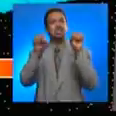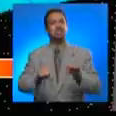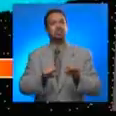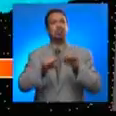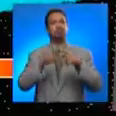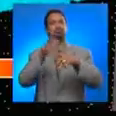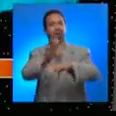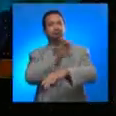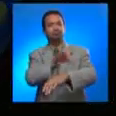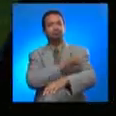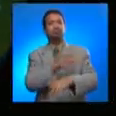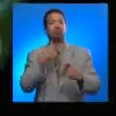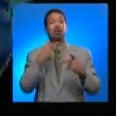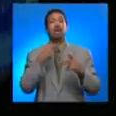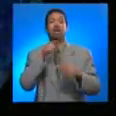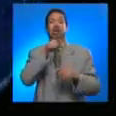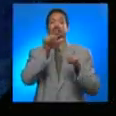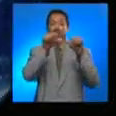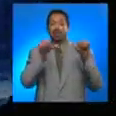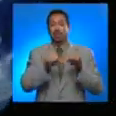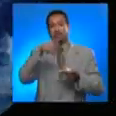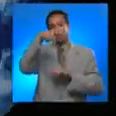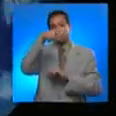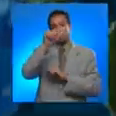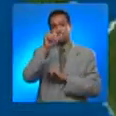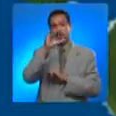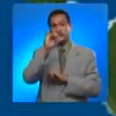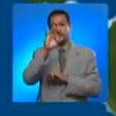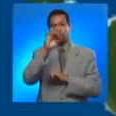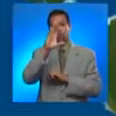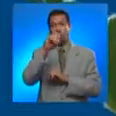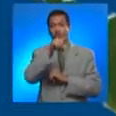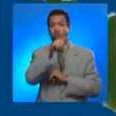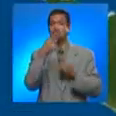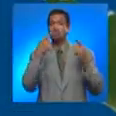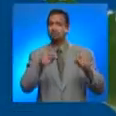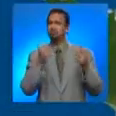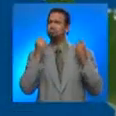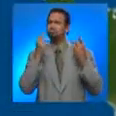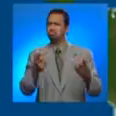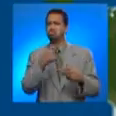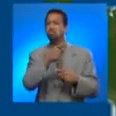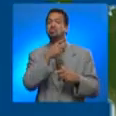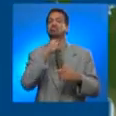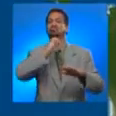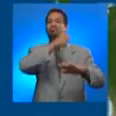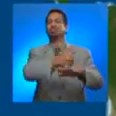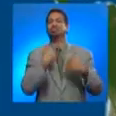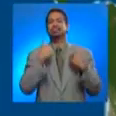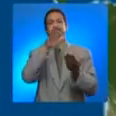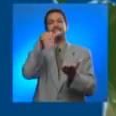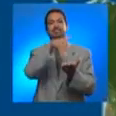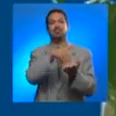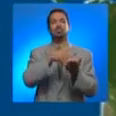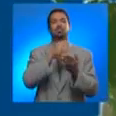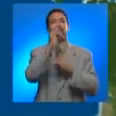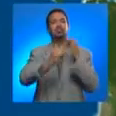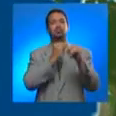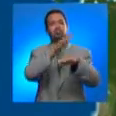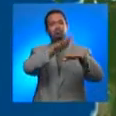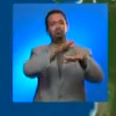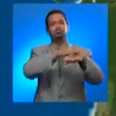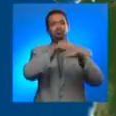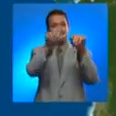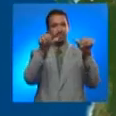systems. For the Pacific region, where tsunamis attack most frequently, the Pacific Tsunami Warning Center in Hawaii